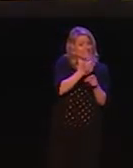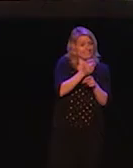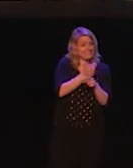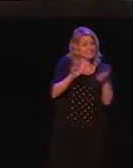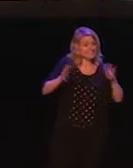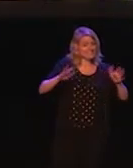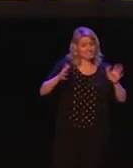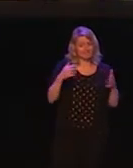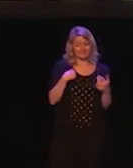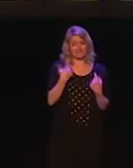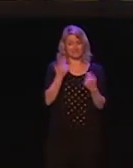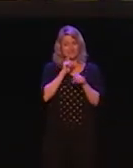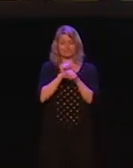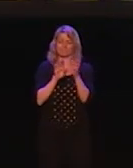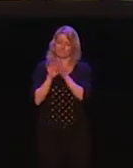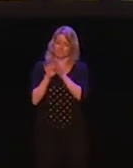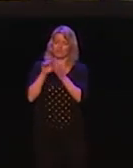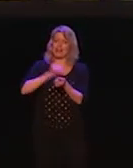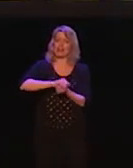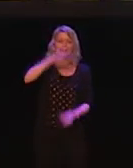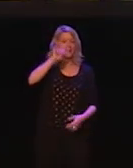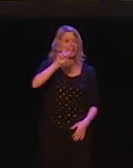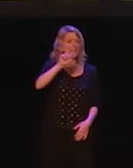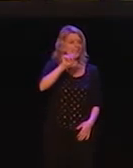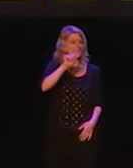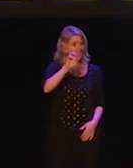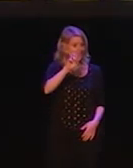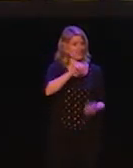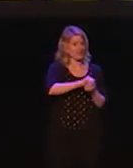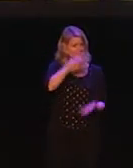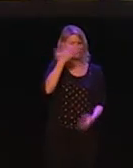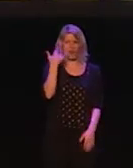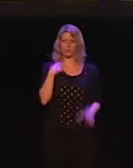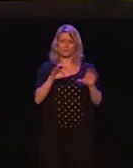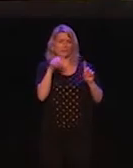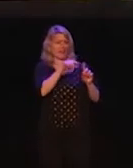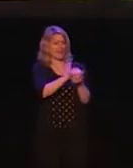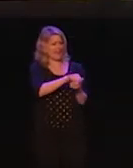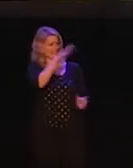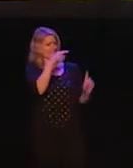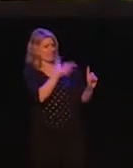but I wasn't really kidding about that. I already have an avatar version of myself.